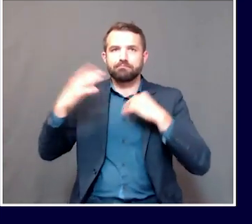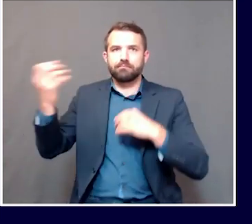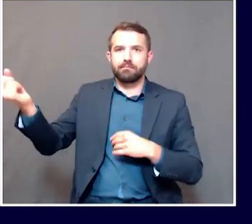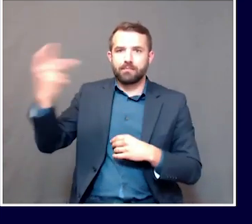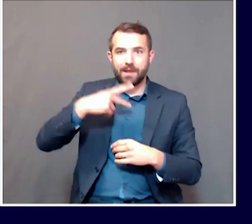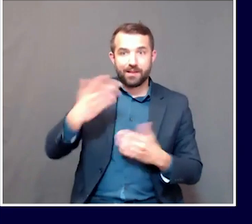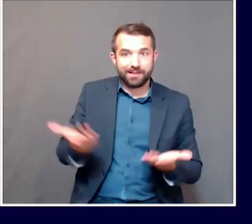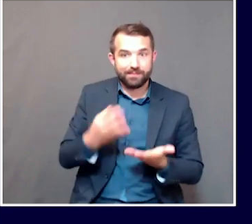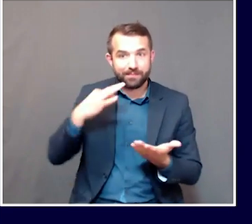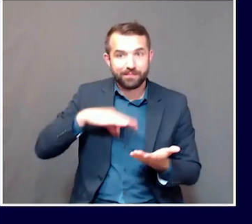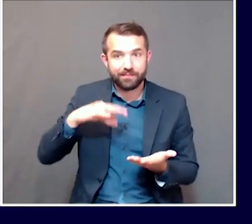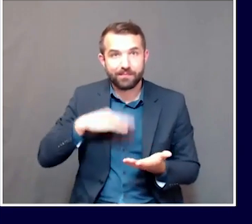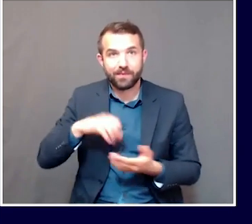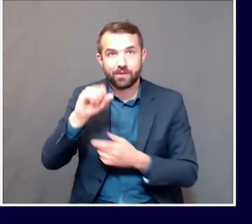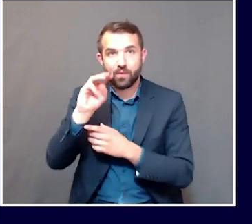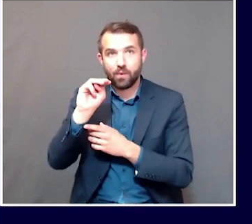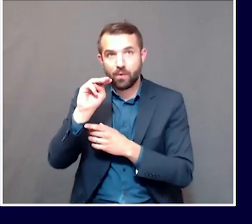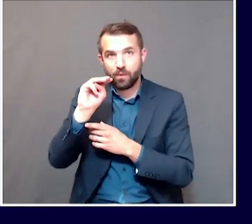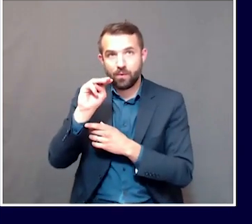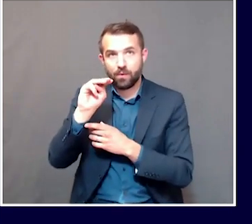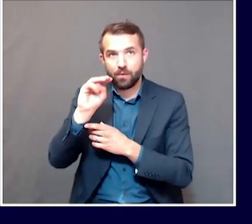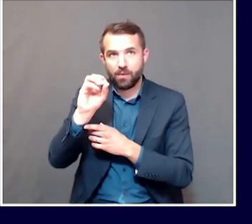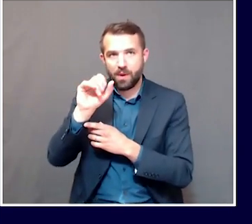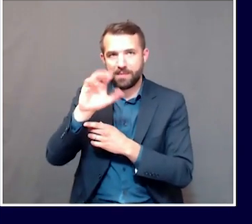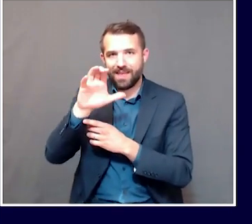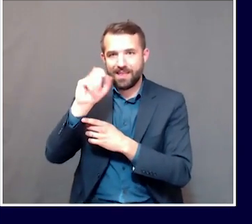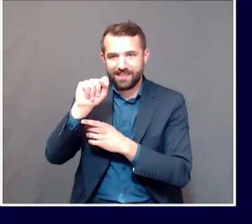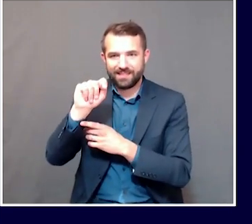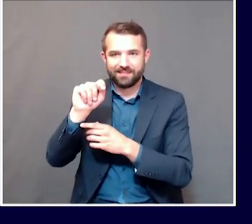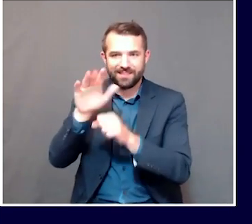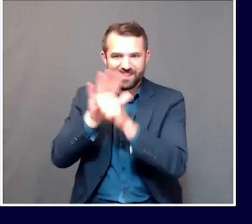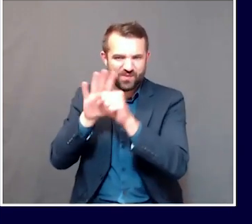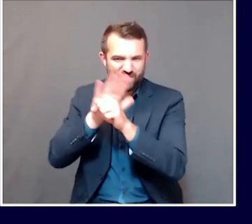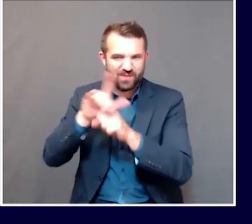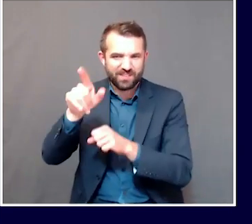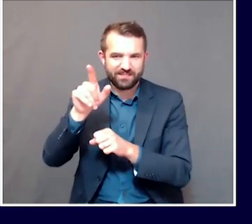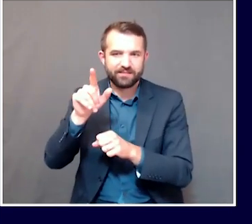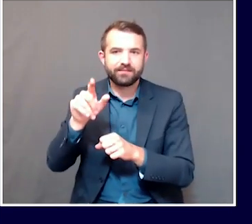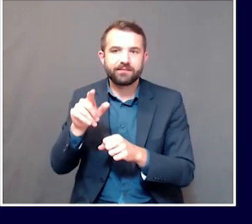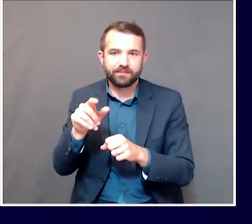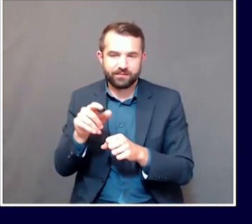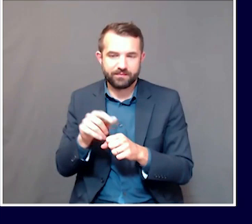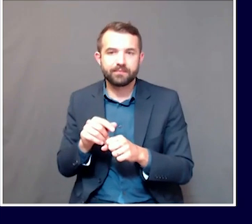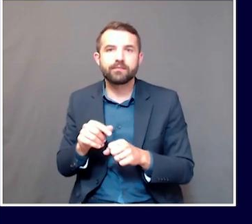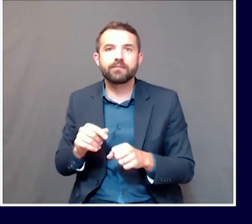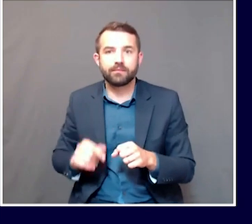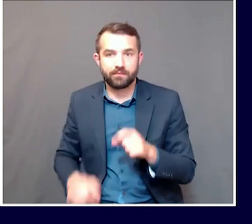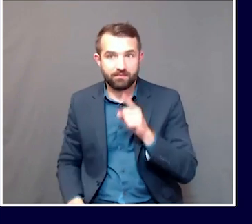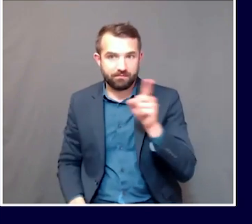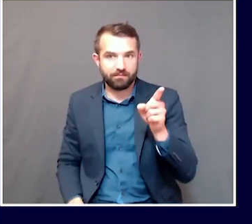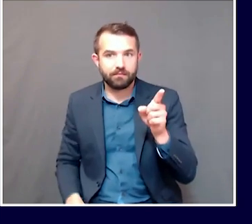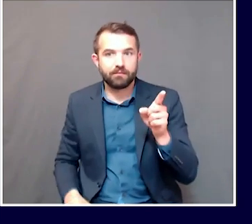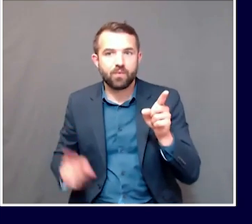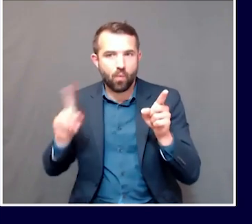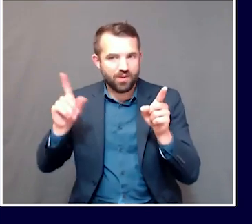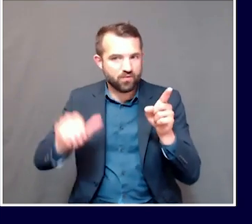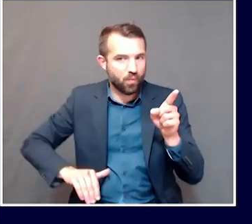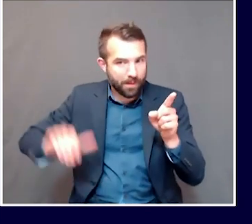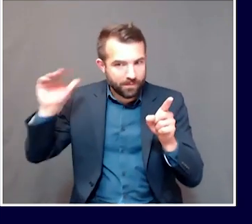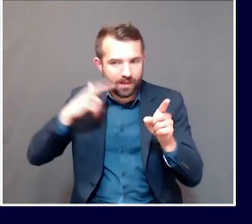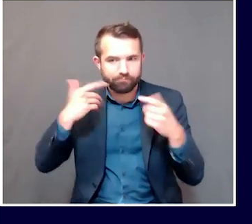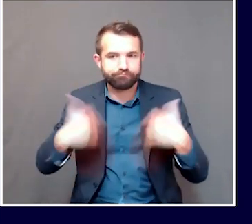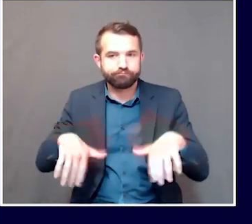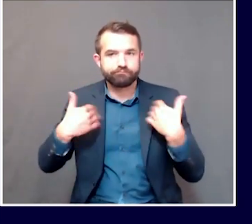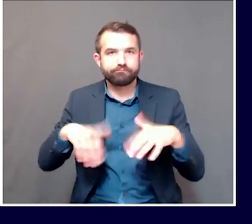County, Western Maine gal, as am I, but she's Somerset, I'm Franklin. But she brought that experience to bear